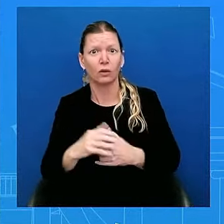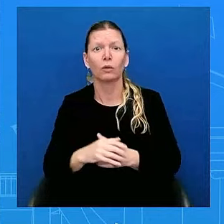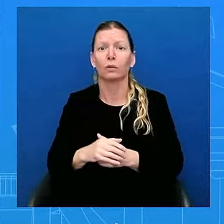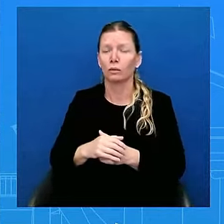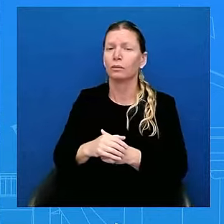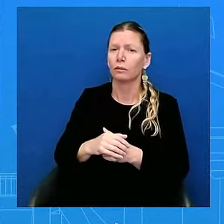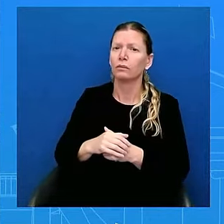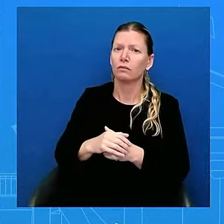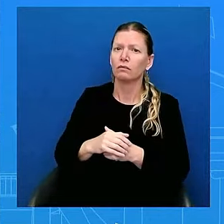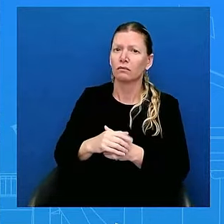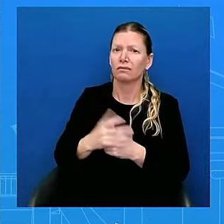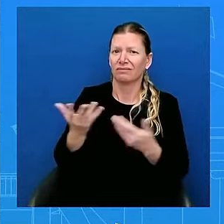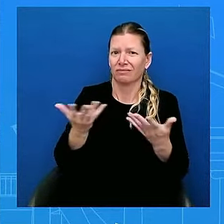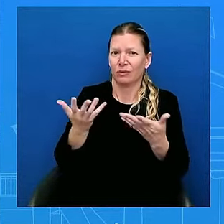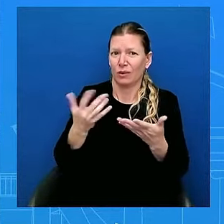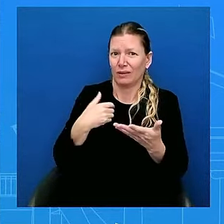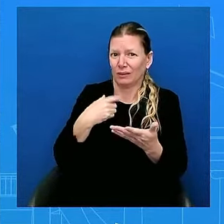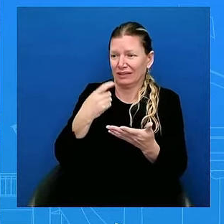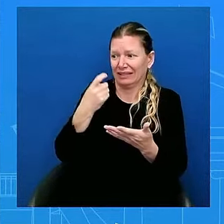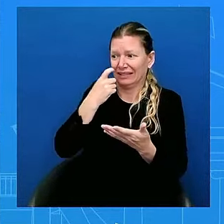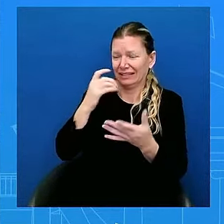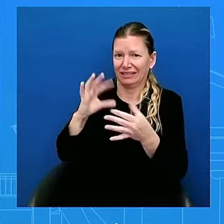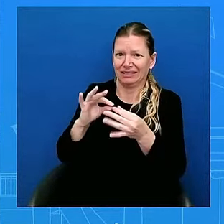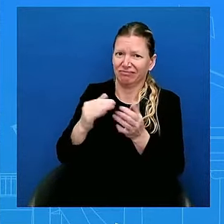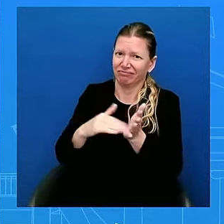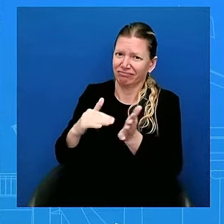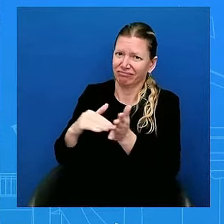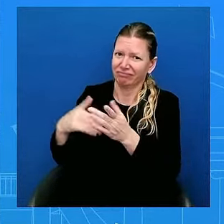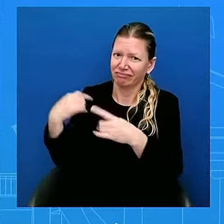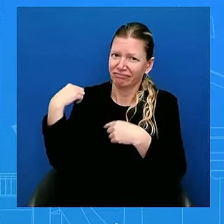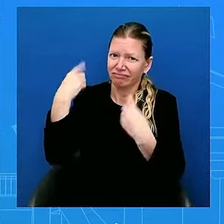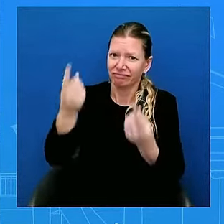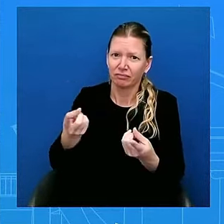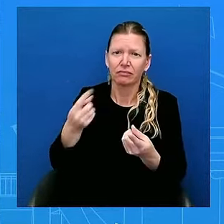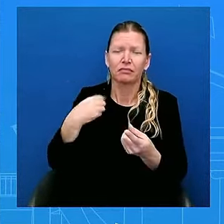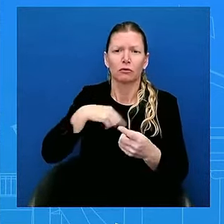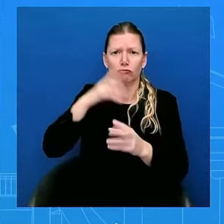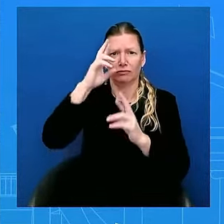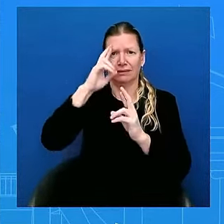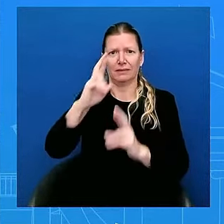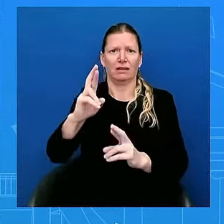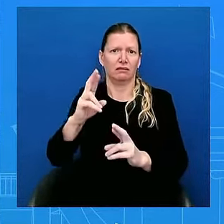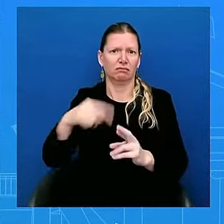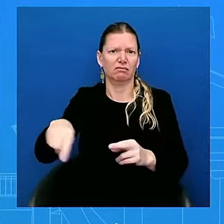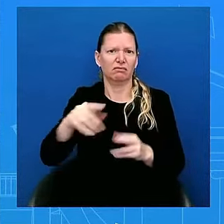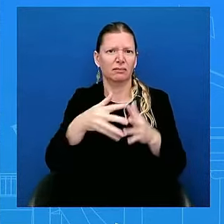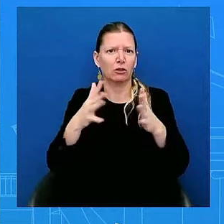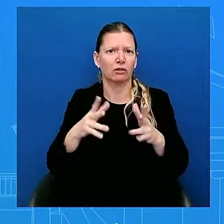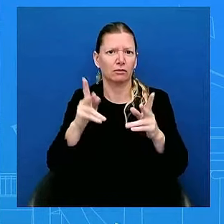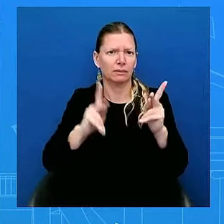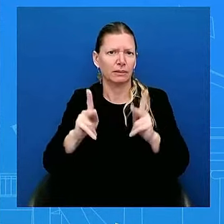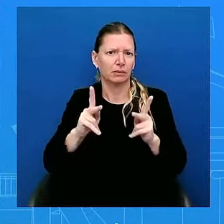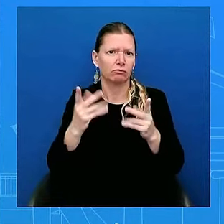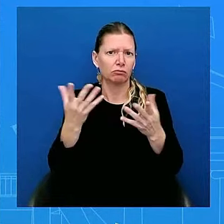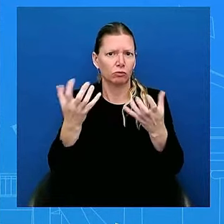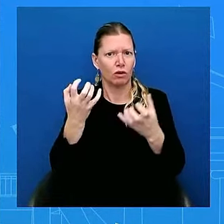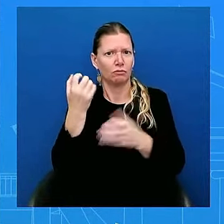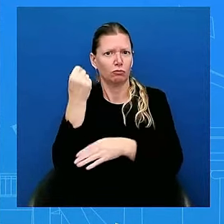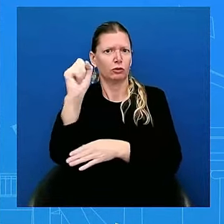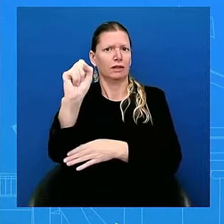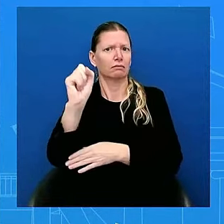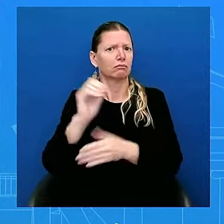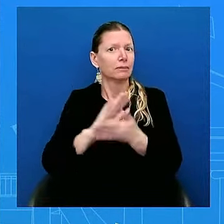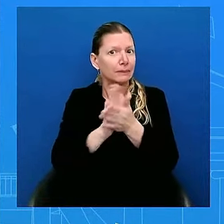to peacefully protest. Peacefully protest. And, obviously, we will continue to strongly condemn any form of violence